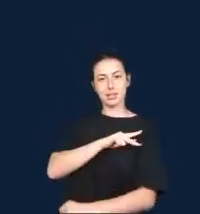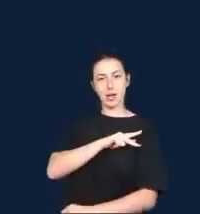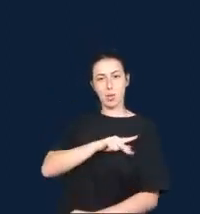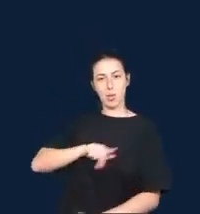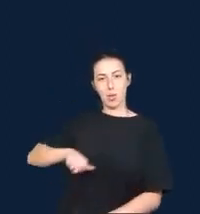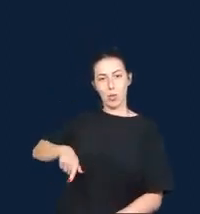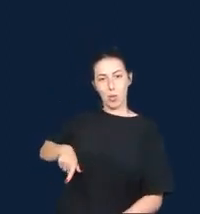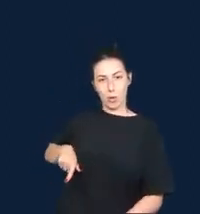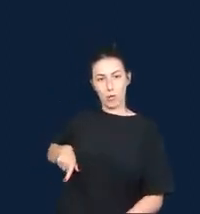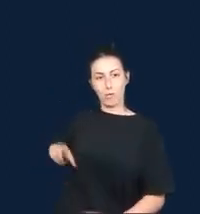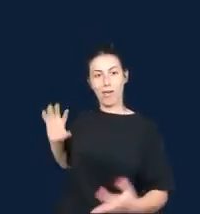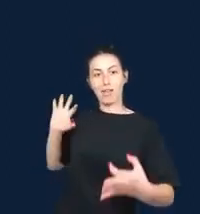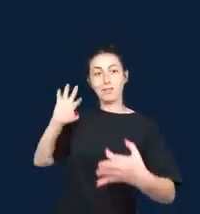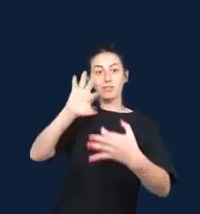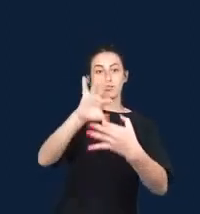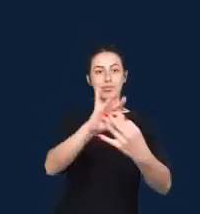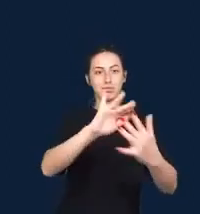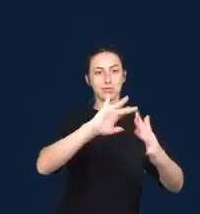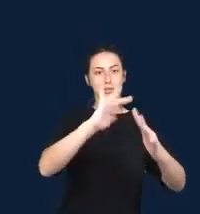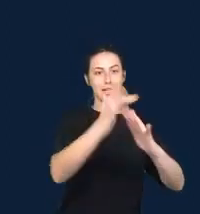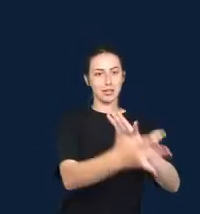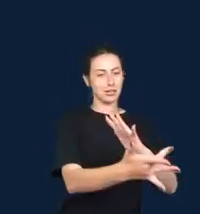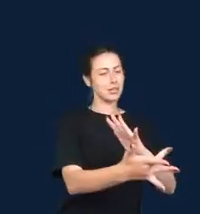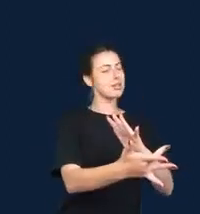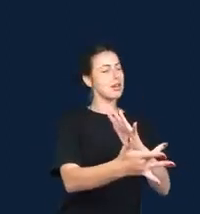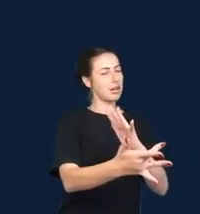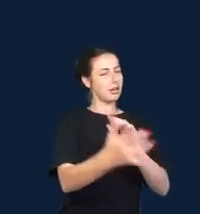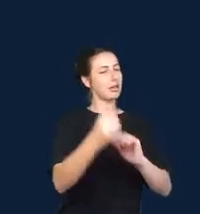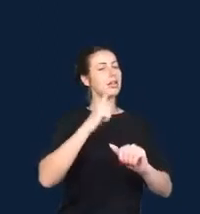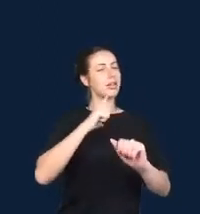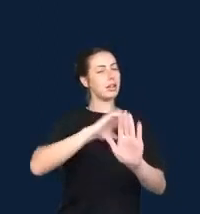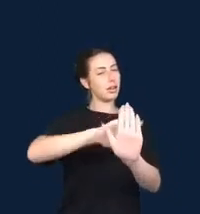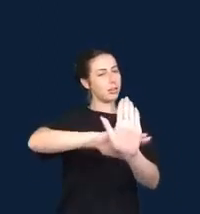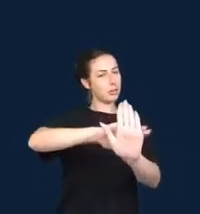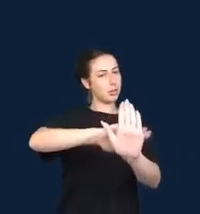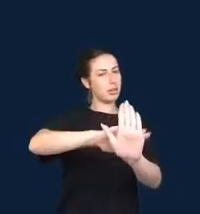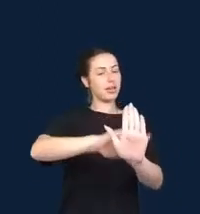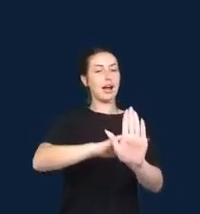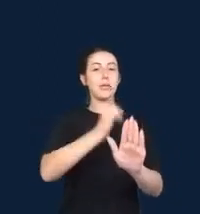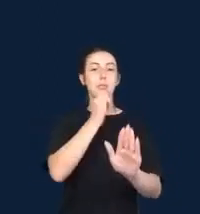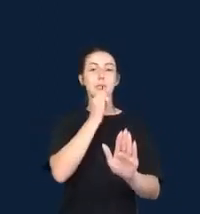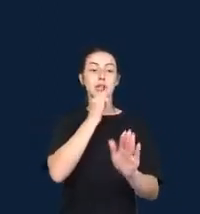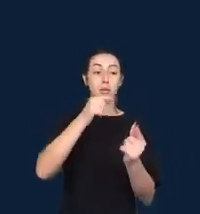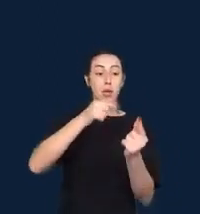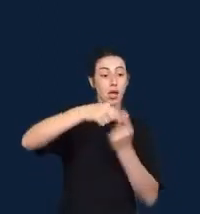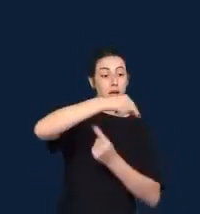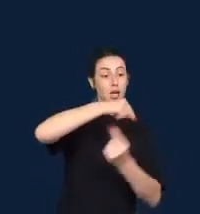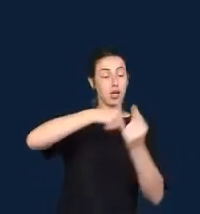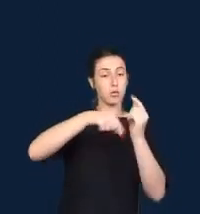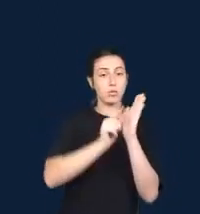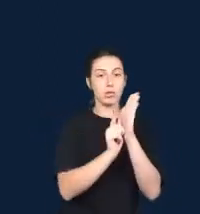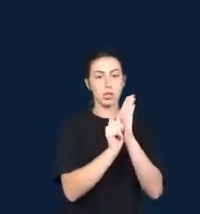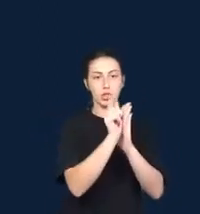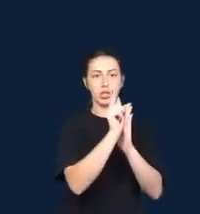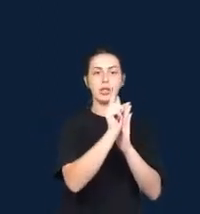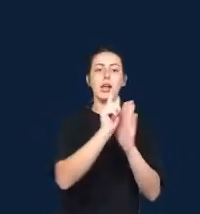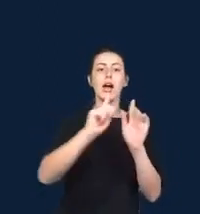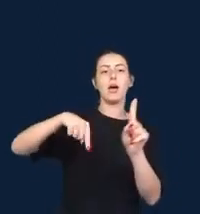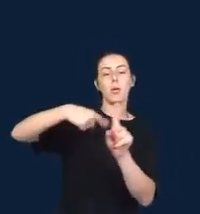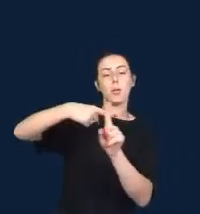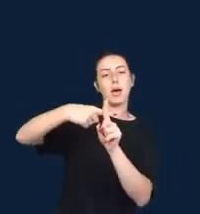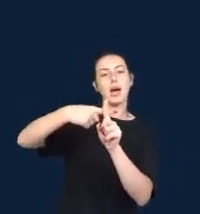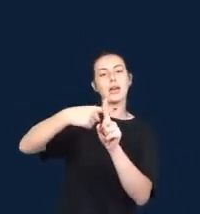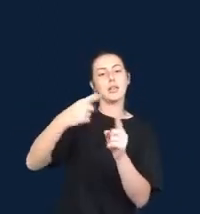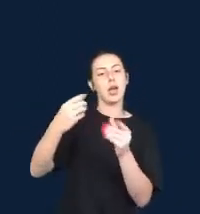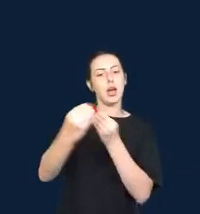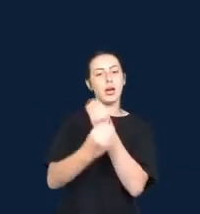gig economy model might be conducive of creating a precariat in investigative journalism.